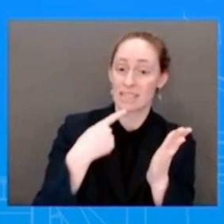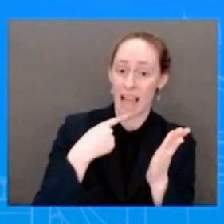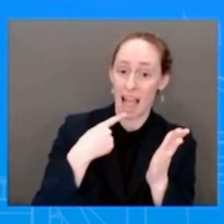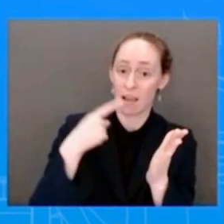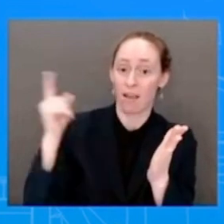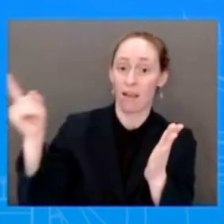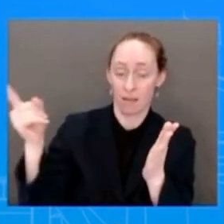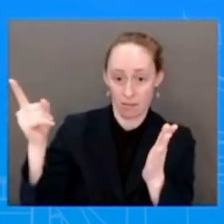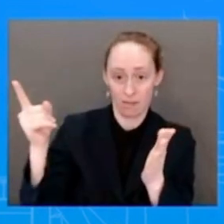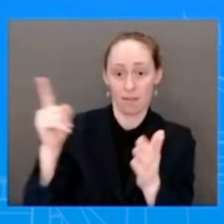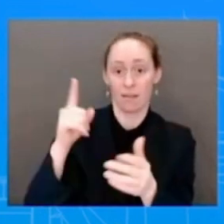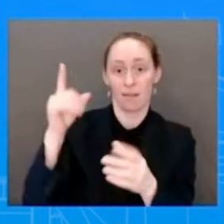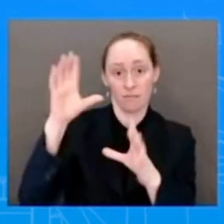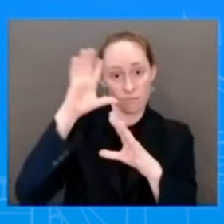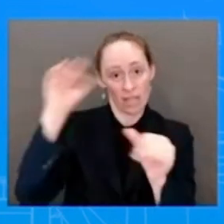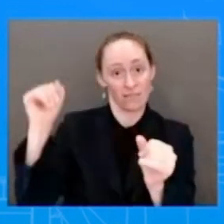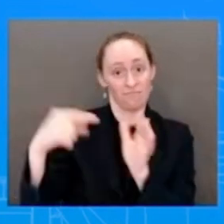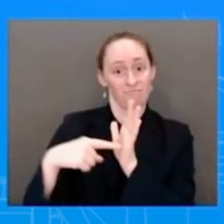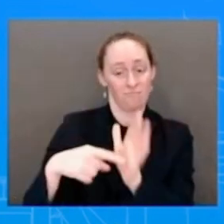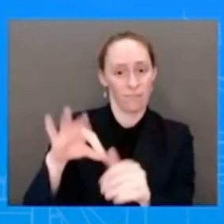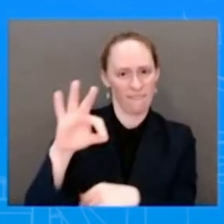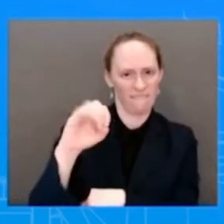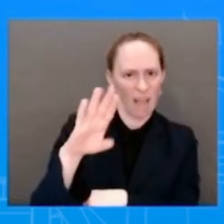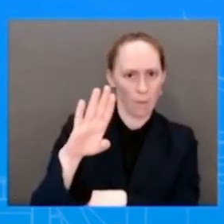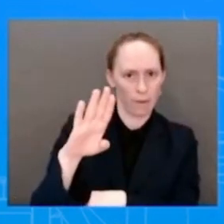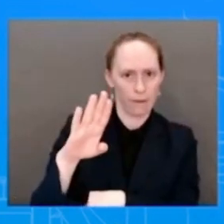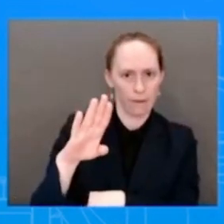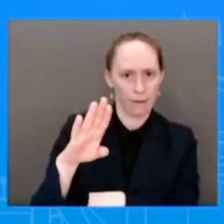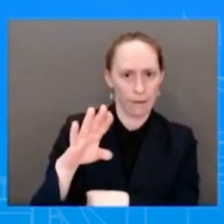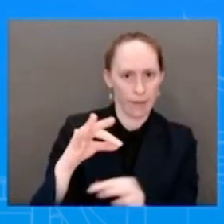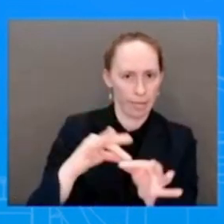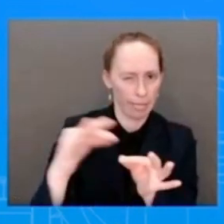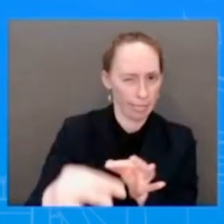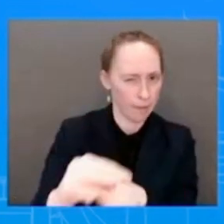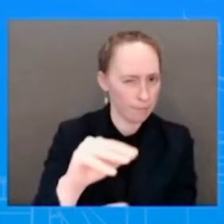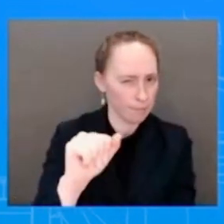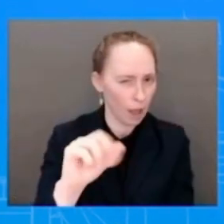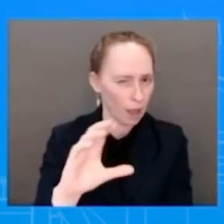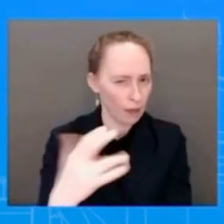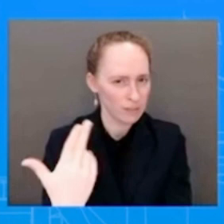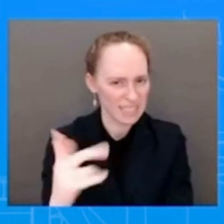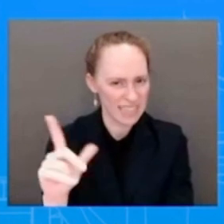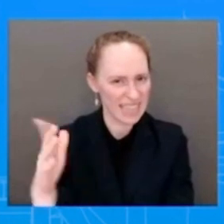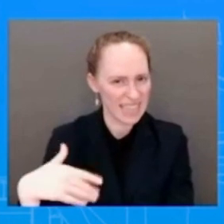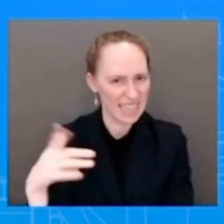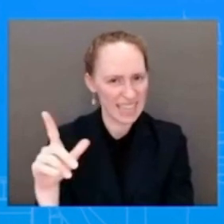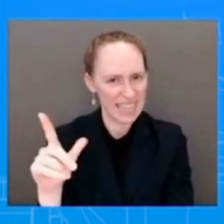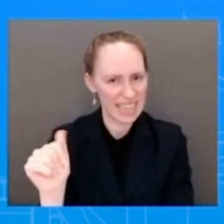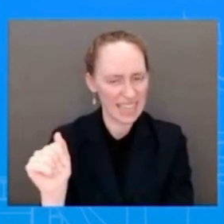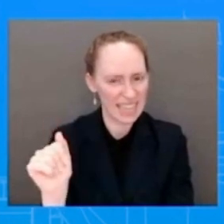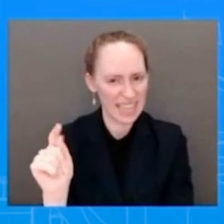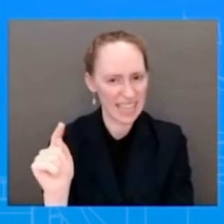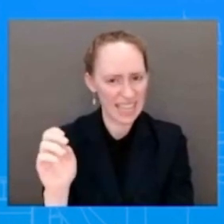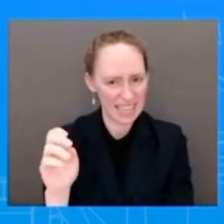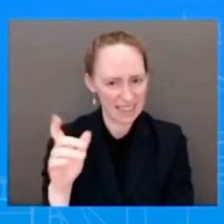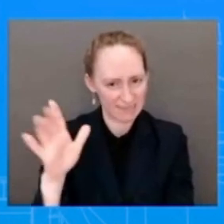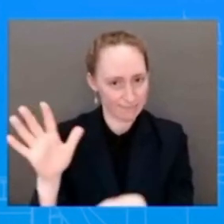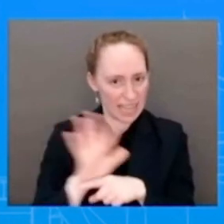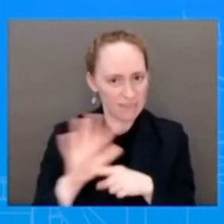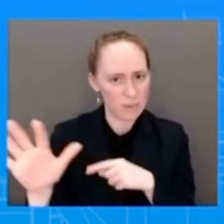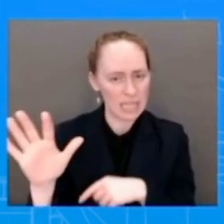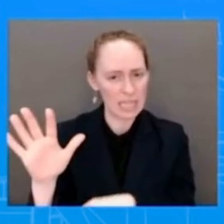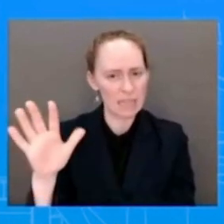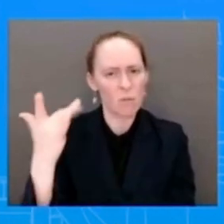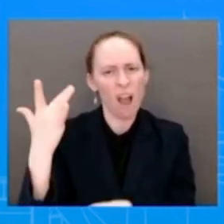today that you've said the budget will come out. Can you explain why it is delayed? I think you were asked this last week and there was a suggestion that it might have something to do with the